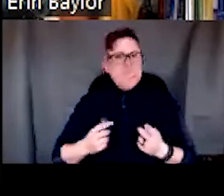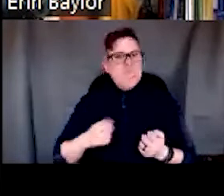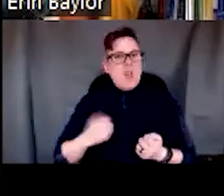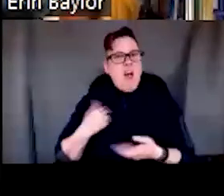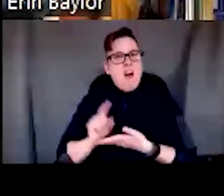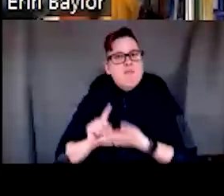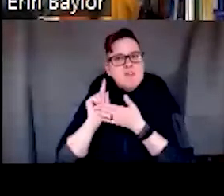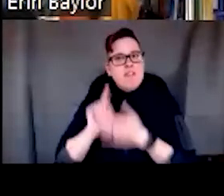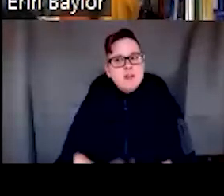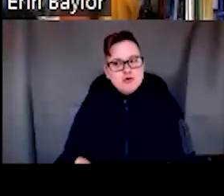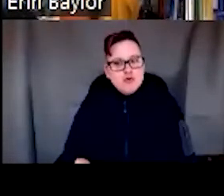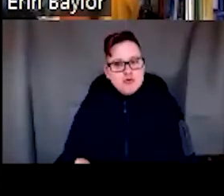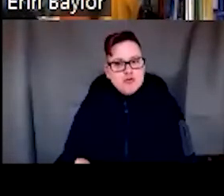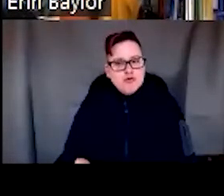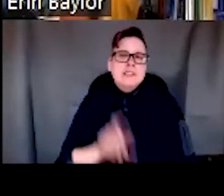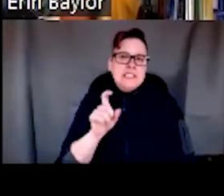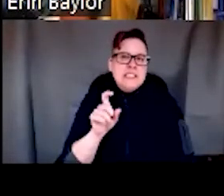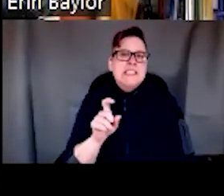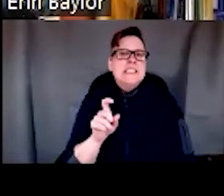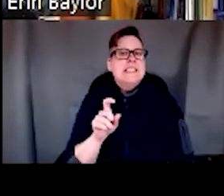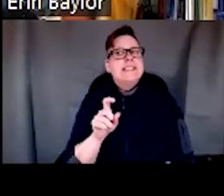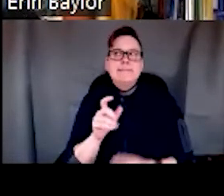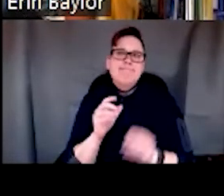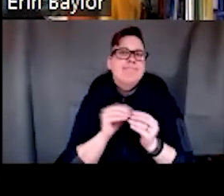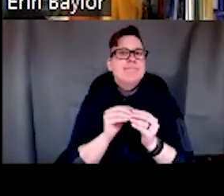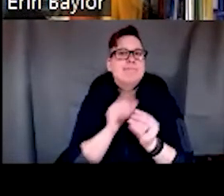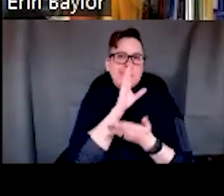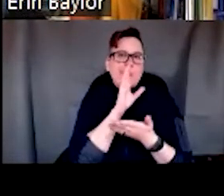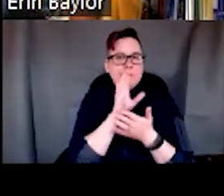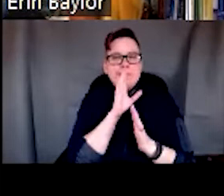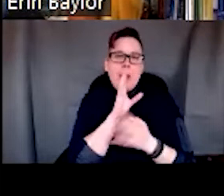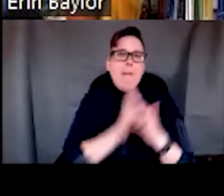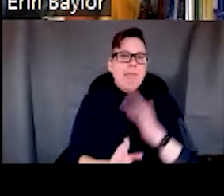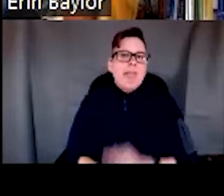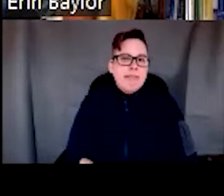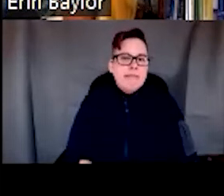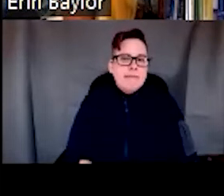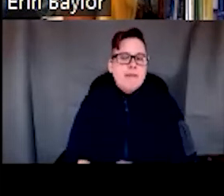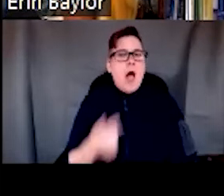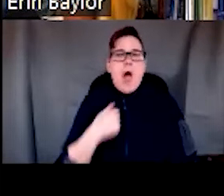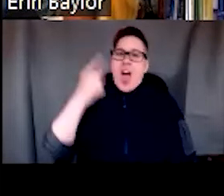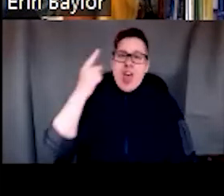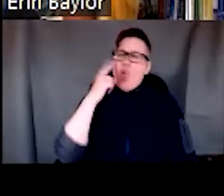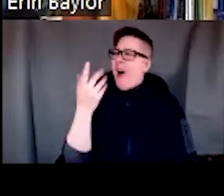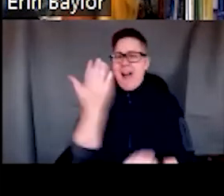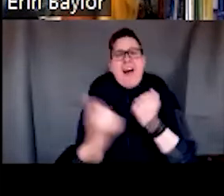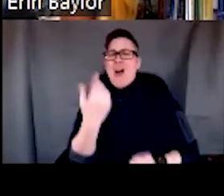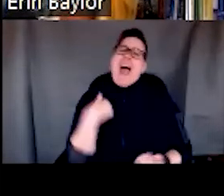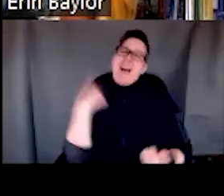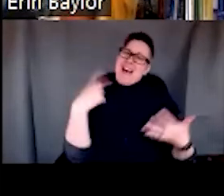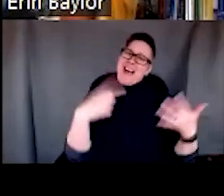and developing greater humility, um, and how so much that they've taken for granted, um, um,